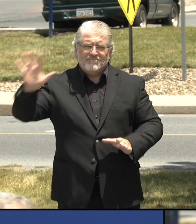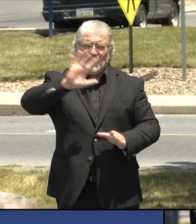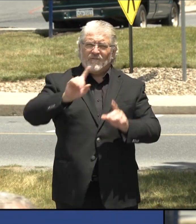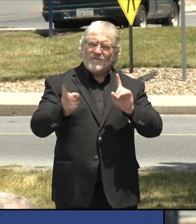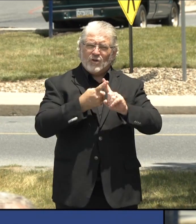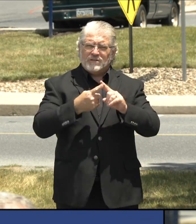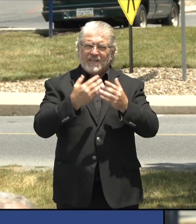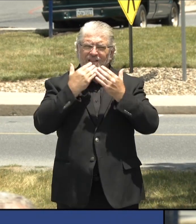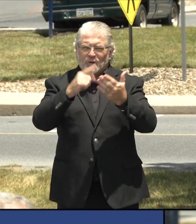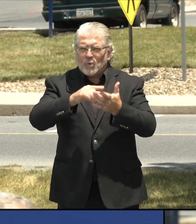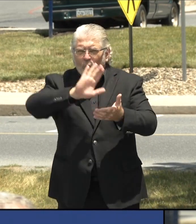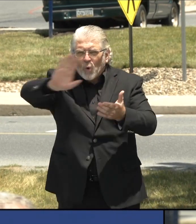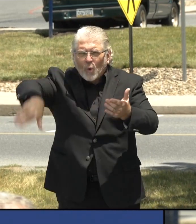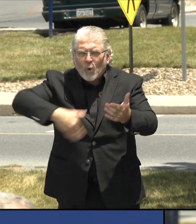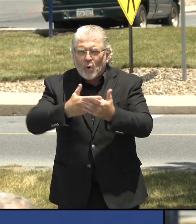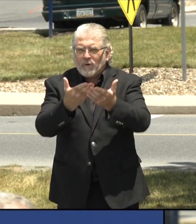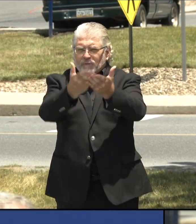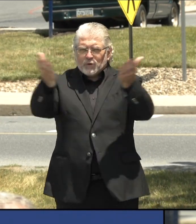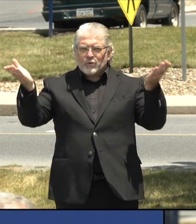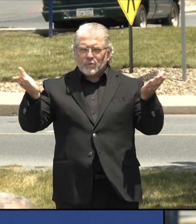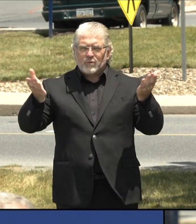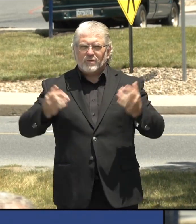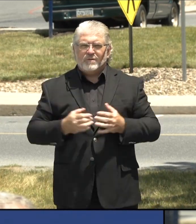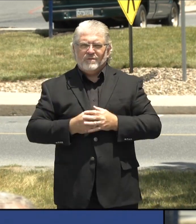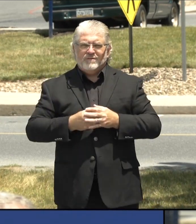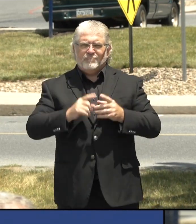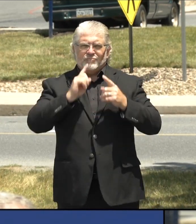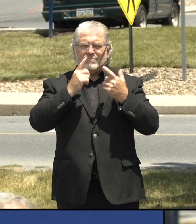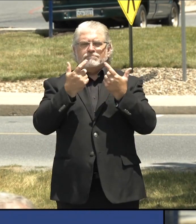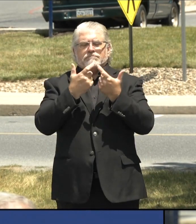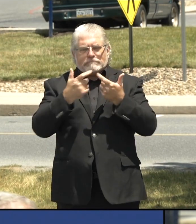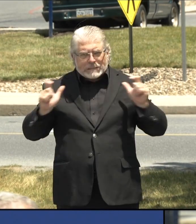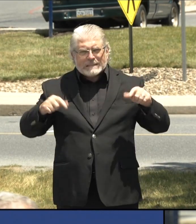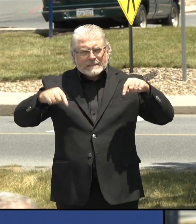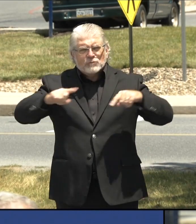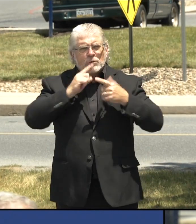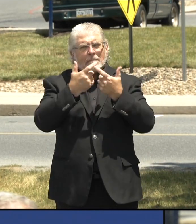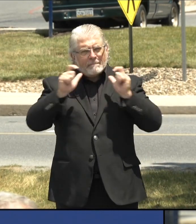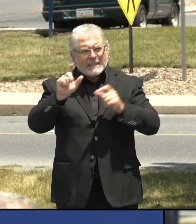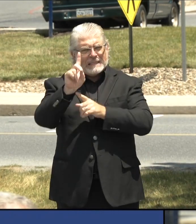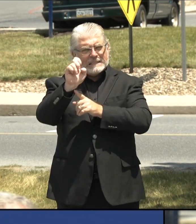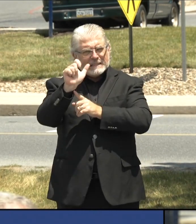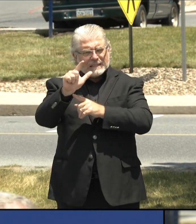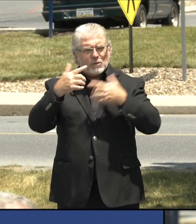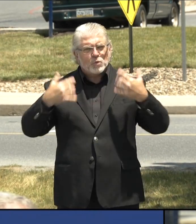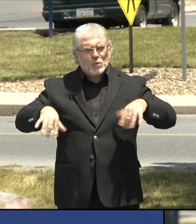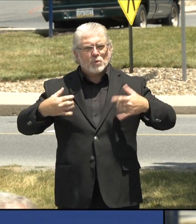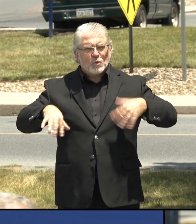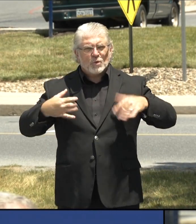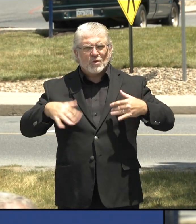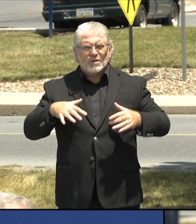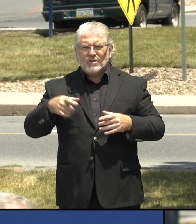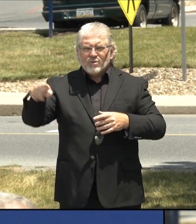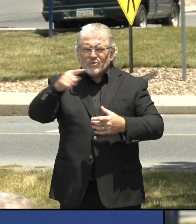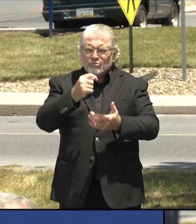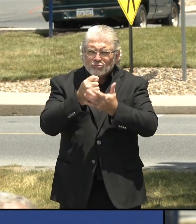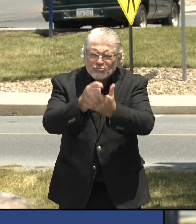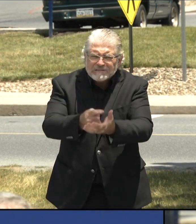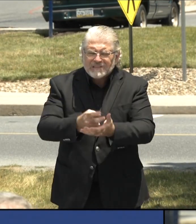everybody here at Community Health. I mean, this is really a big, big deal. You have treated patients. You have